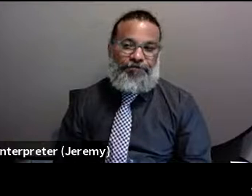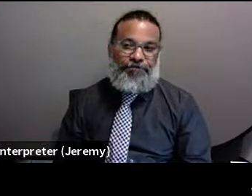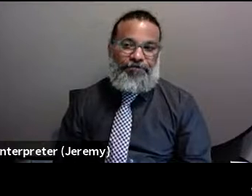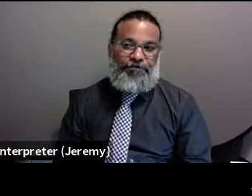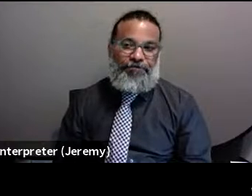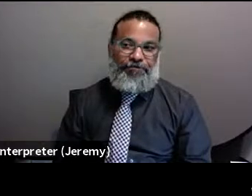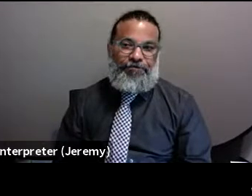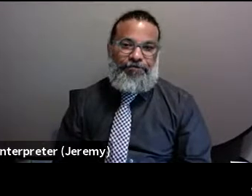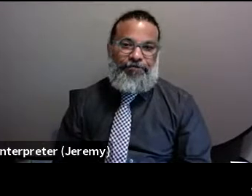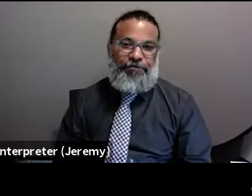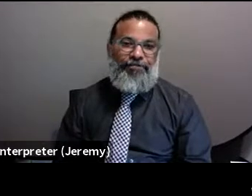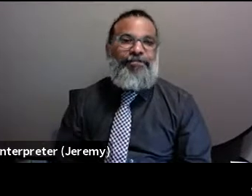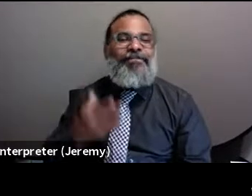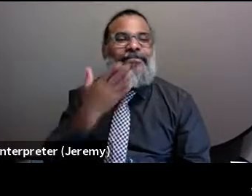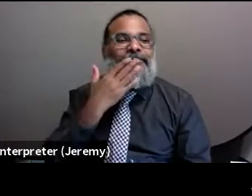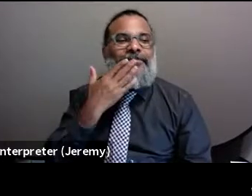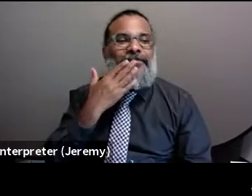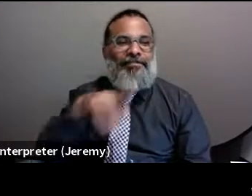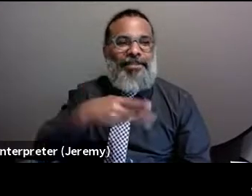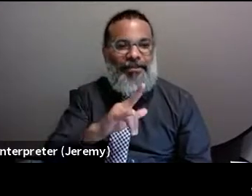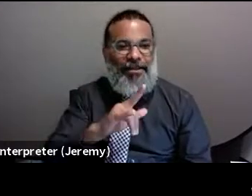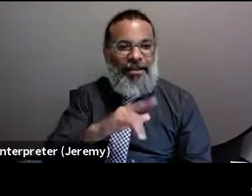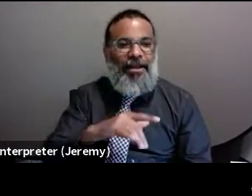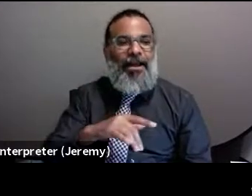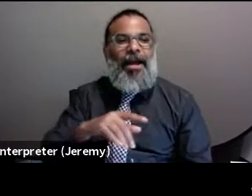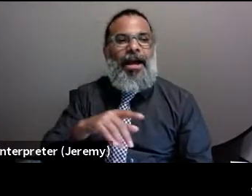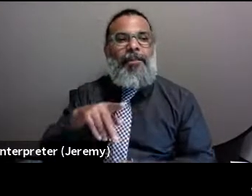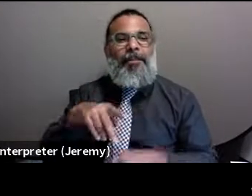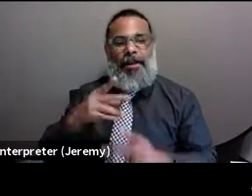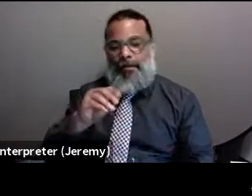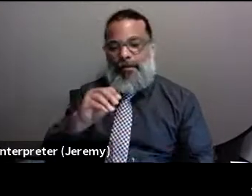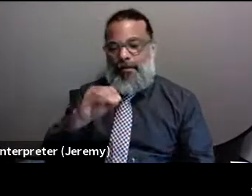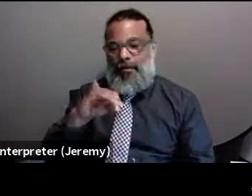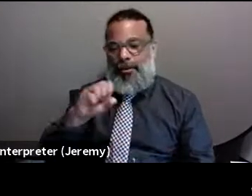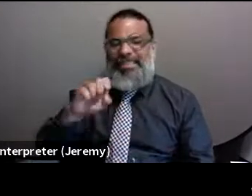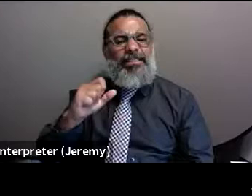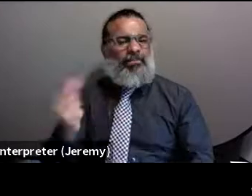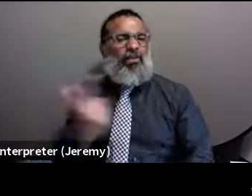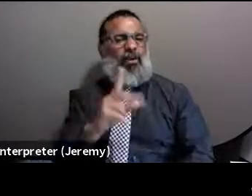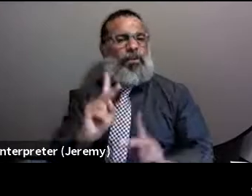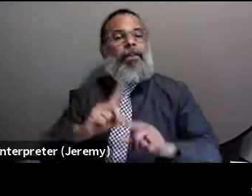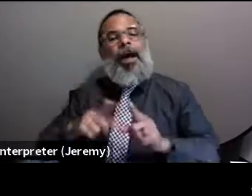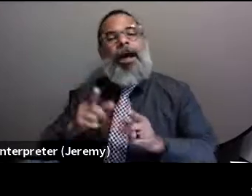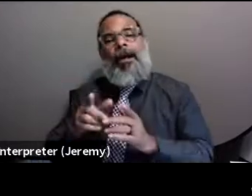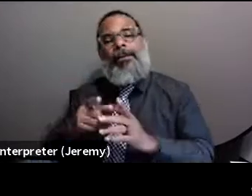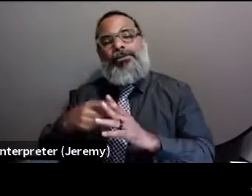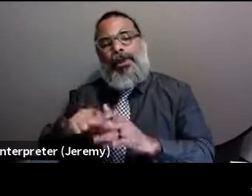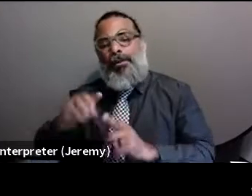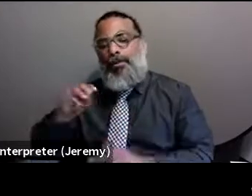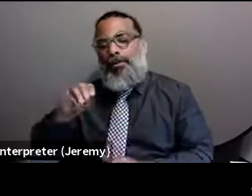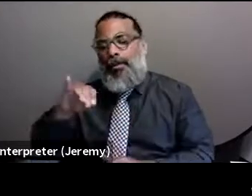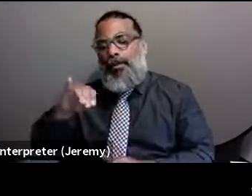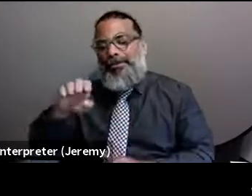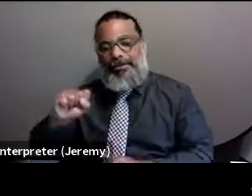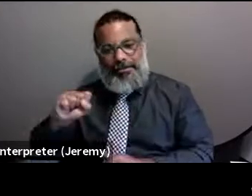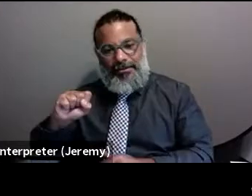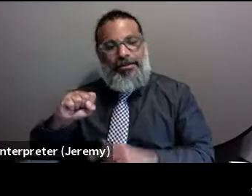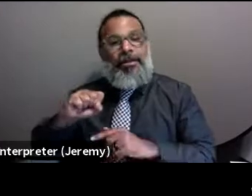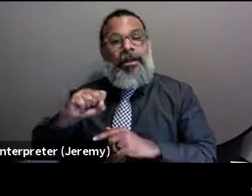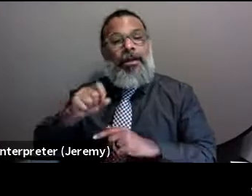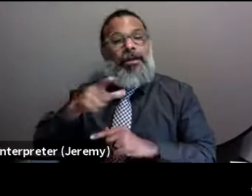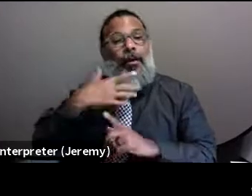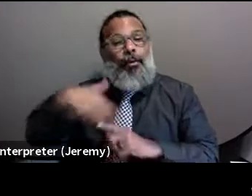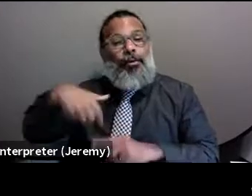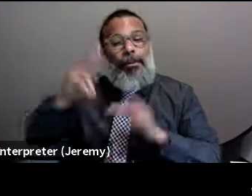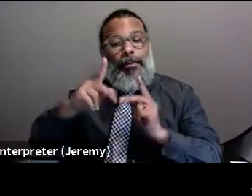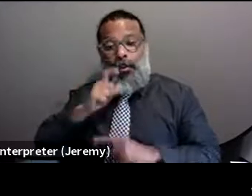Thanks. Thanks. This next question, I'll ask you to sort of start off Moises, but it's for the whole panel. You you're talking about the older population of people